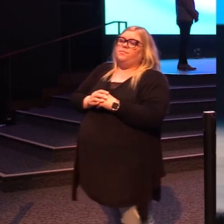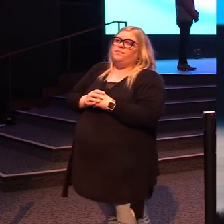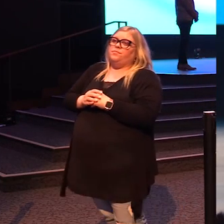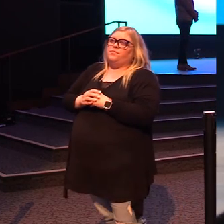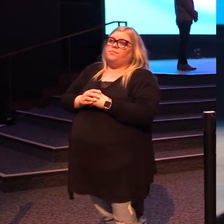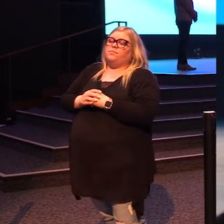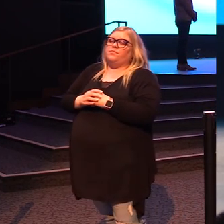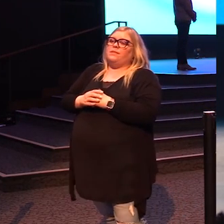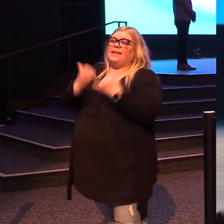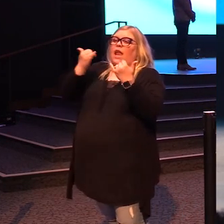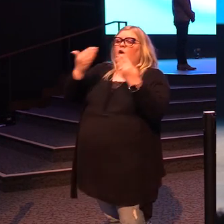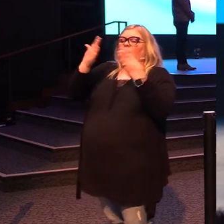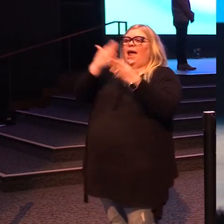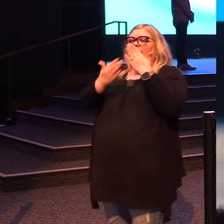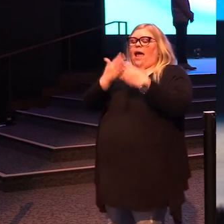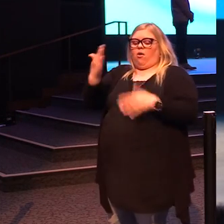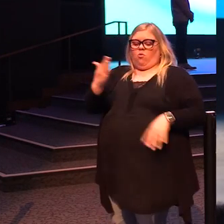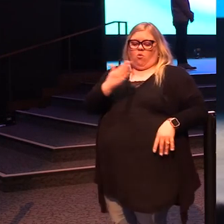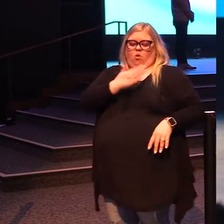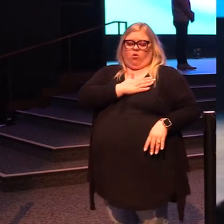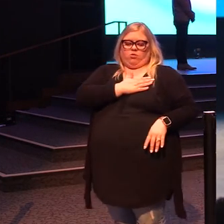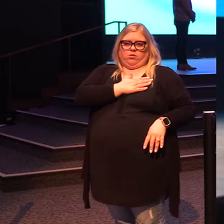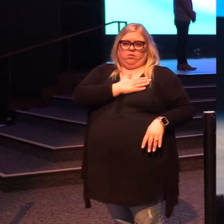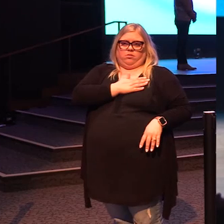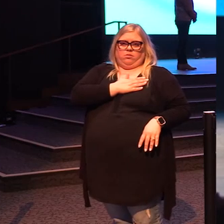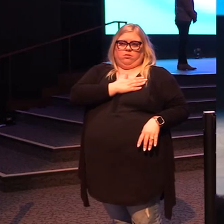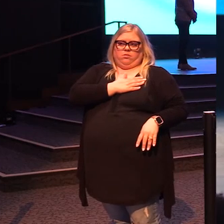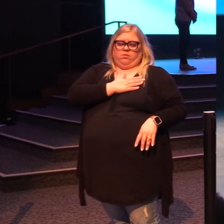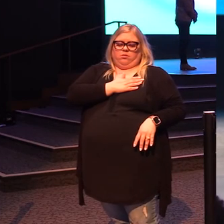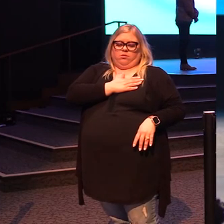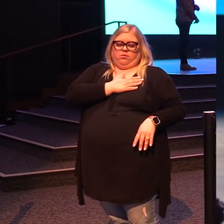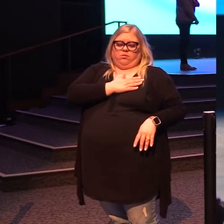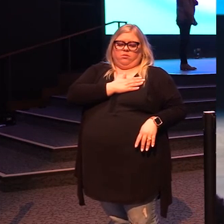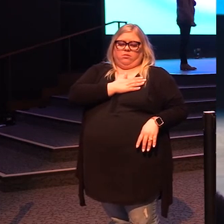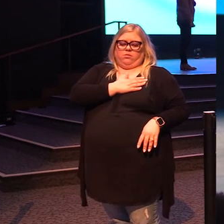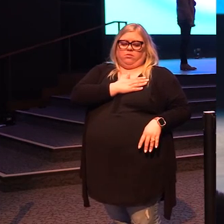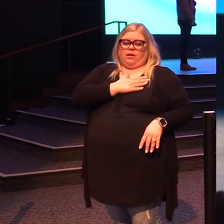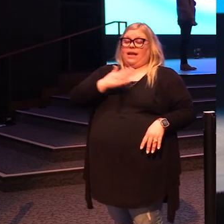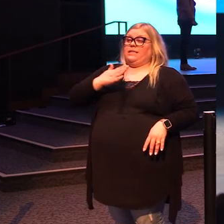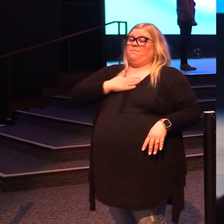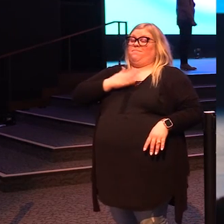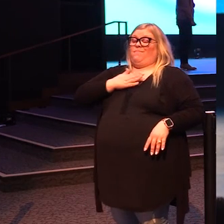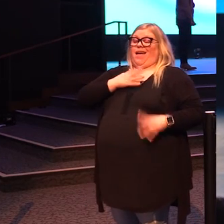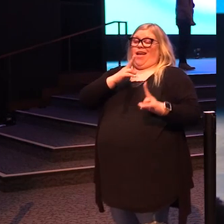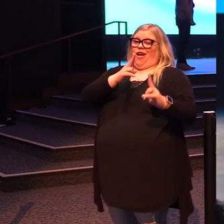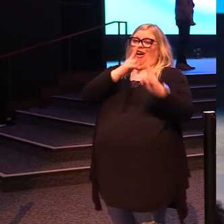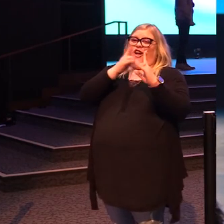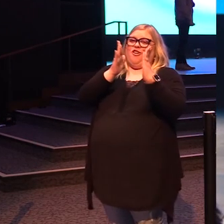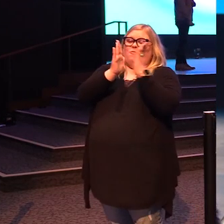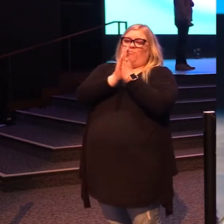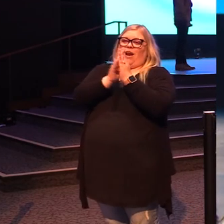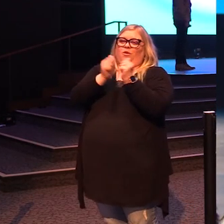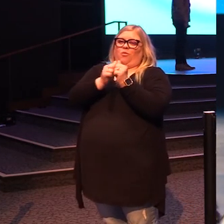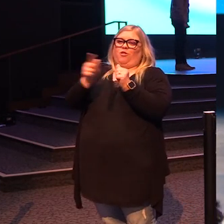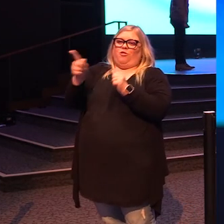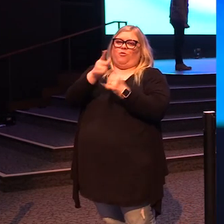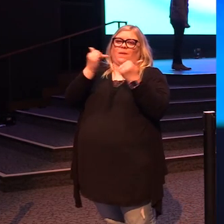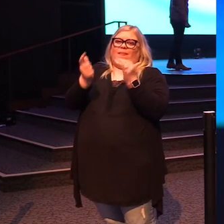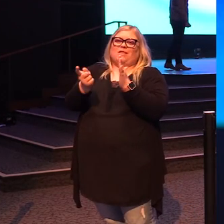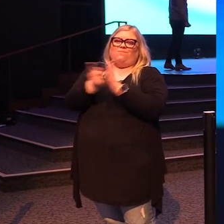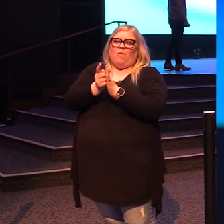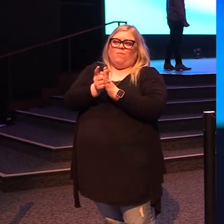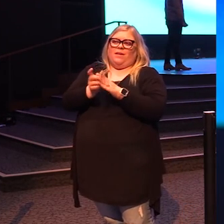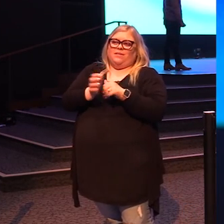Just put your hand on your heart. It's my greatest privilege and honor to get to pray over you in this moment.